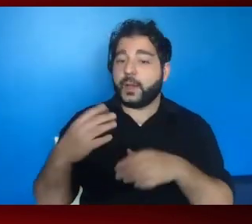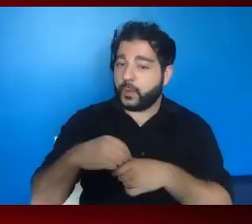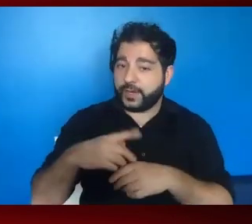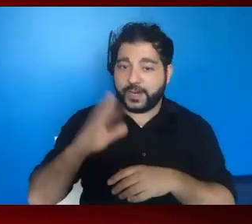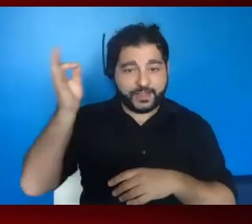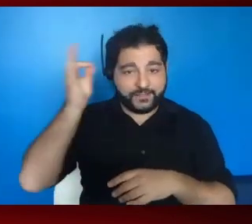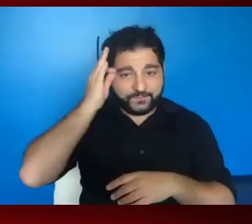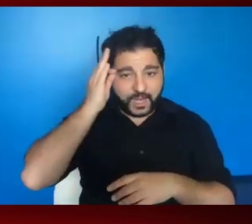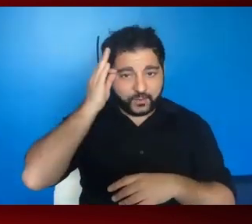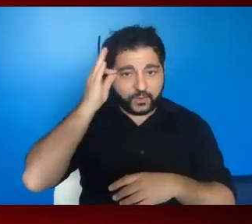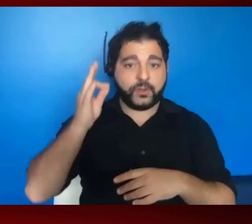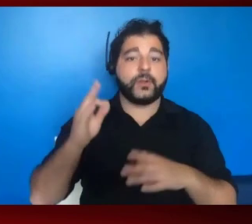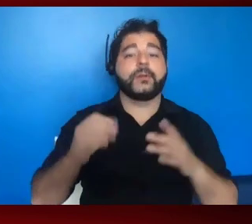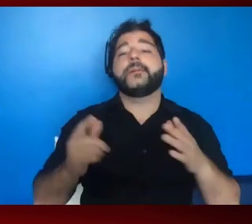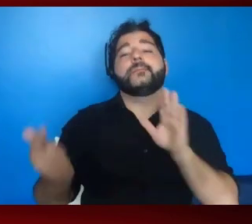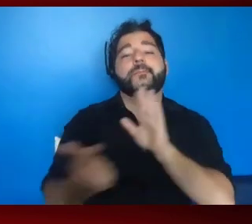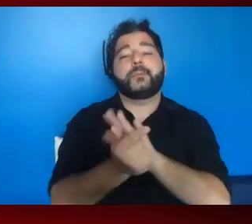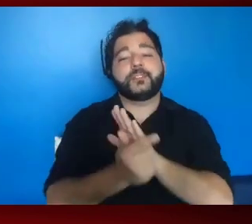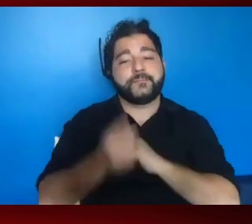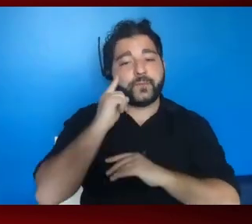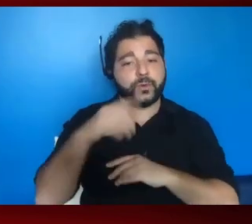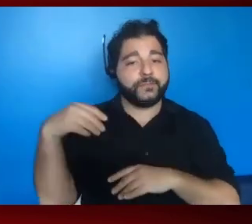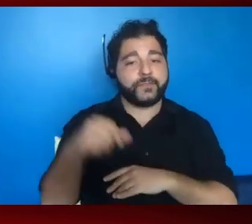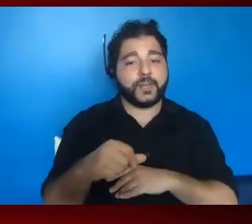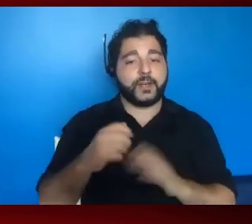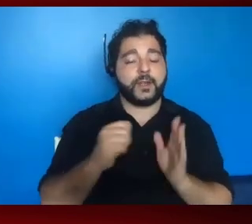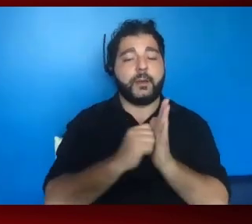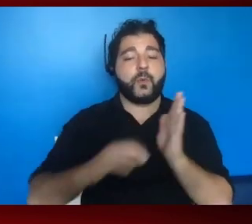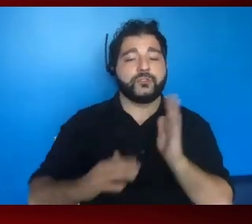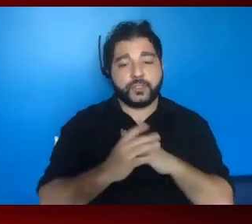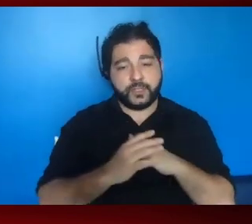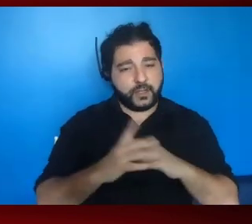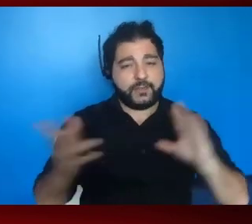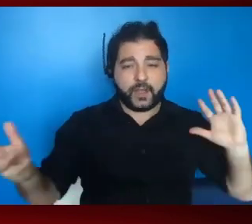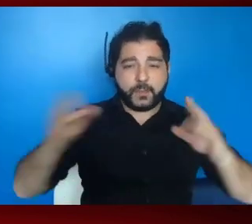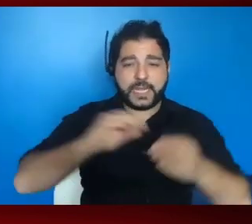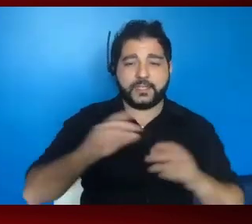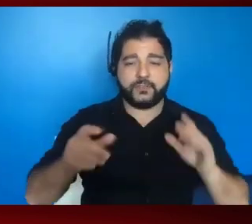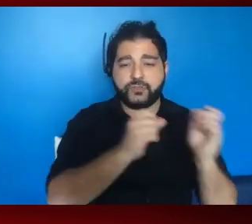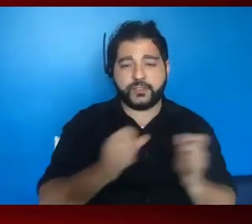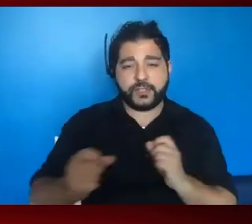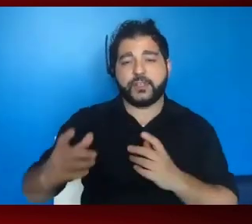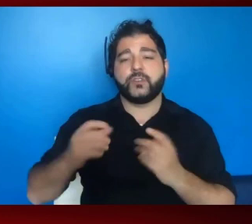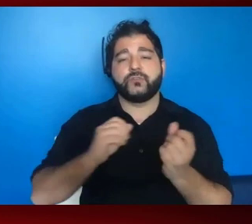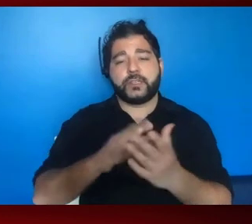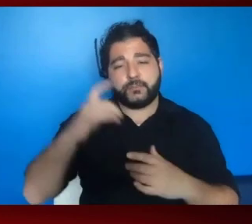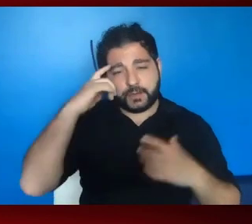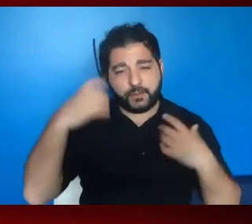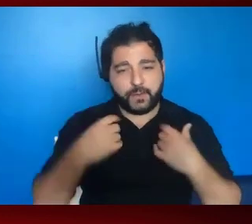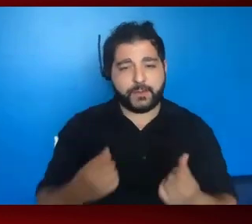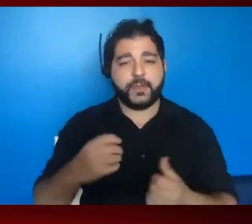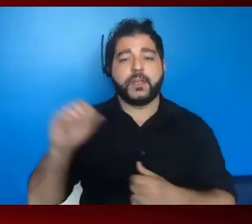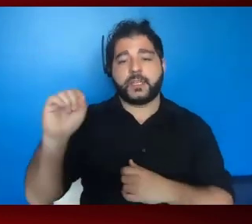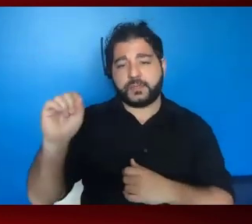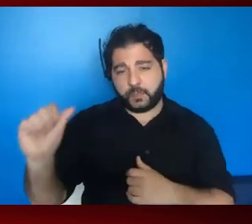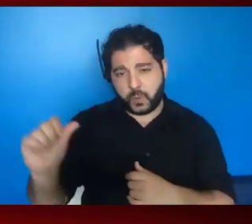Amendment, as Victoria just told us. Think of what we could achieve if we had comprehensive strategies to address mental health and substance use issues, including